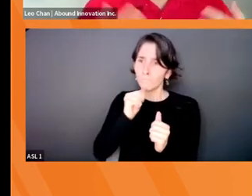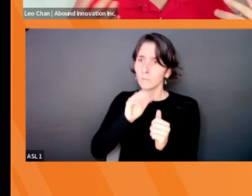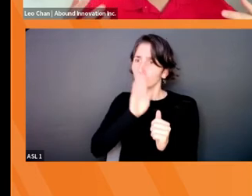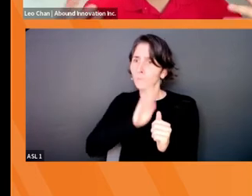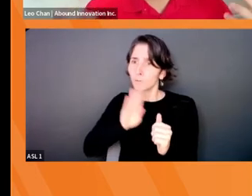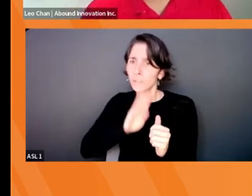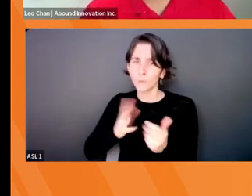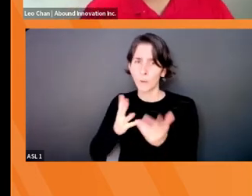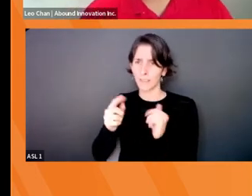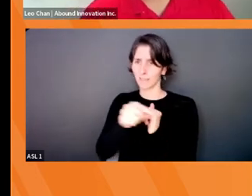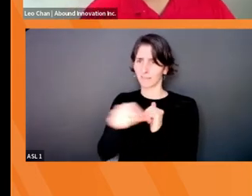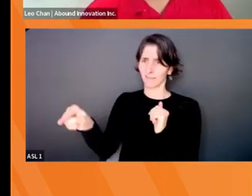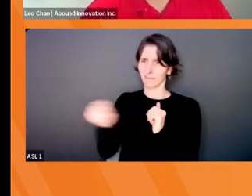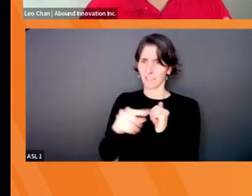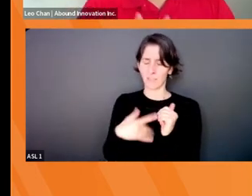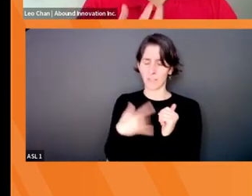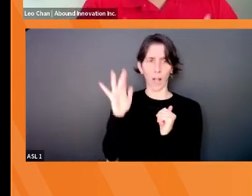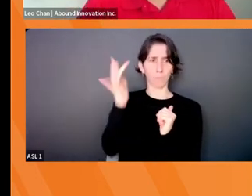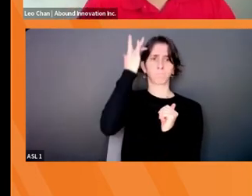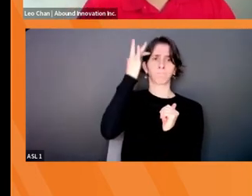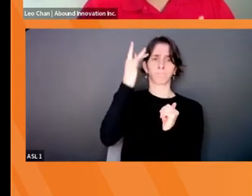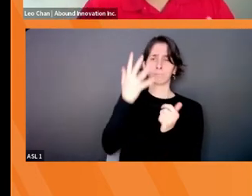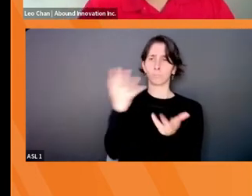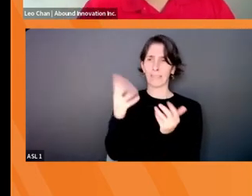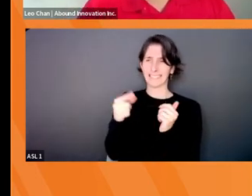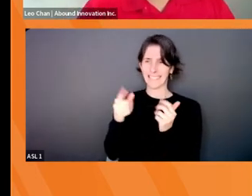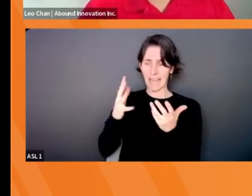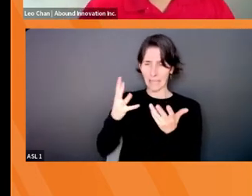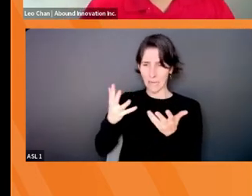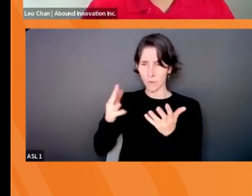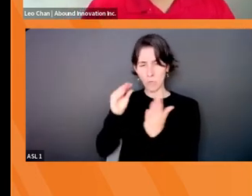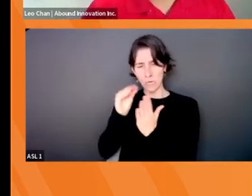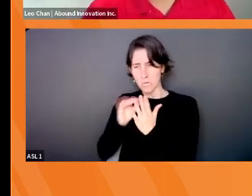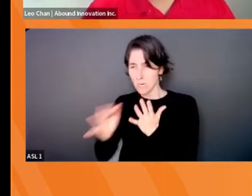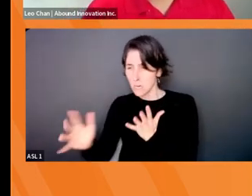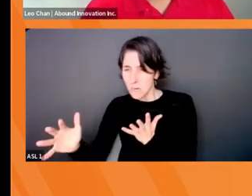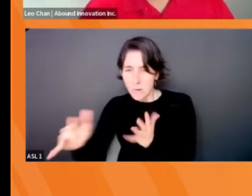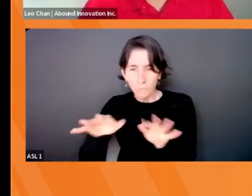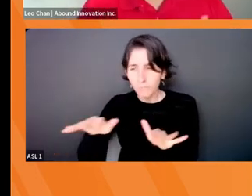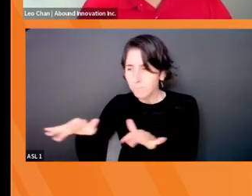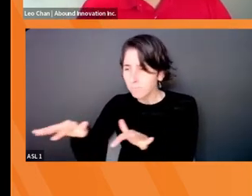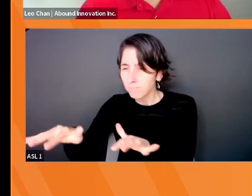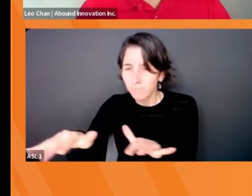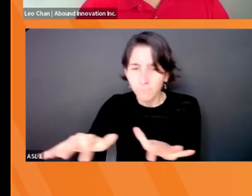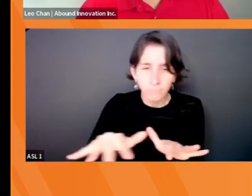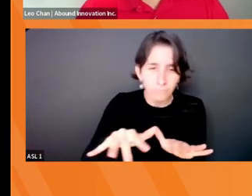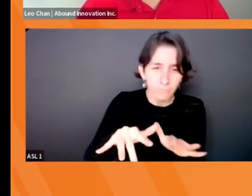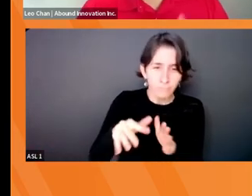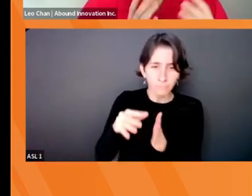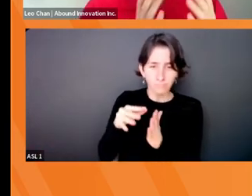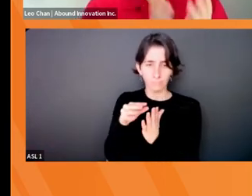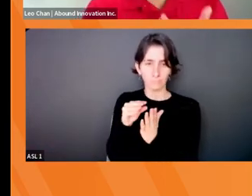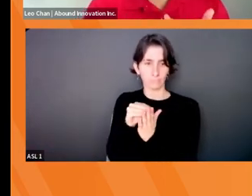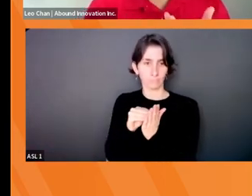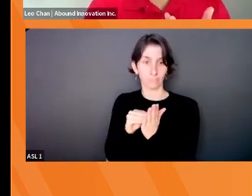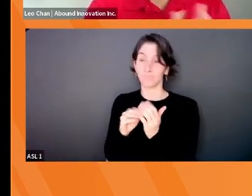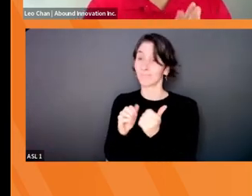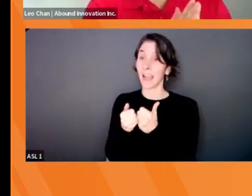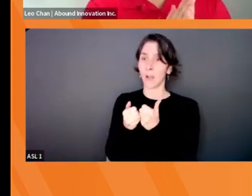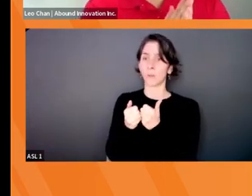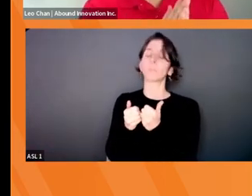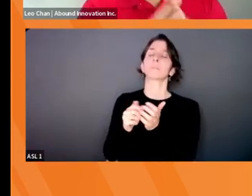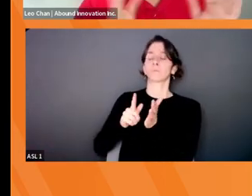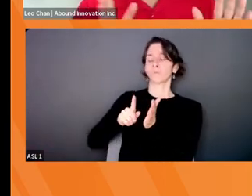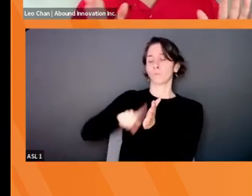the things that really irk and bug them, you really want to uncover all the things about what that is. And you do that by conducting research.